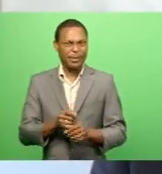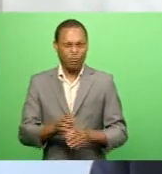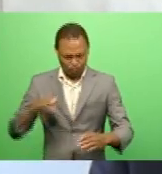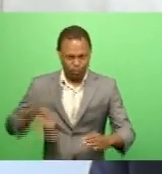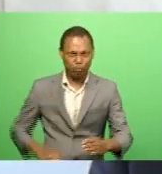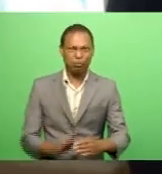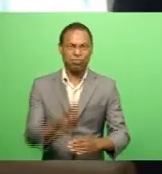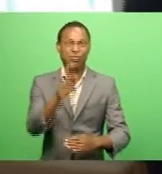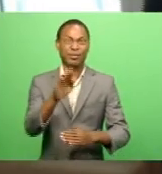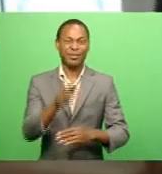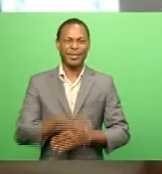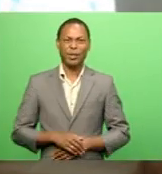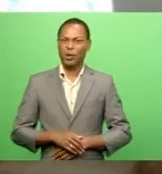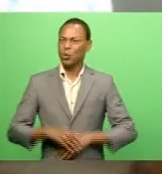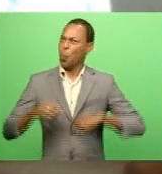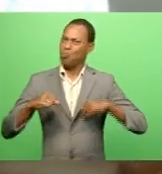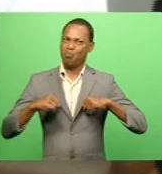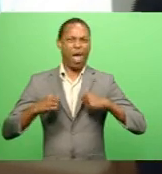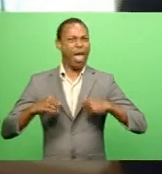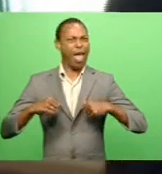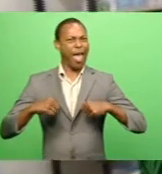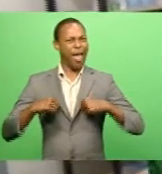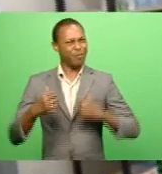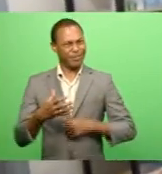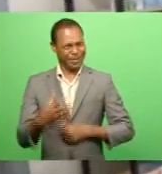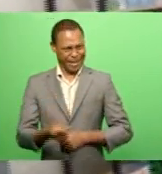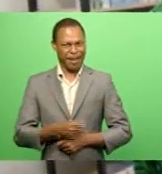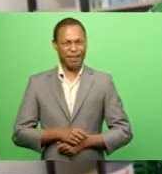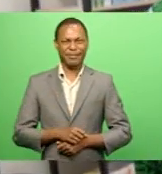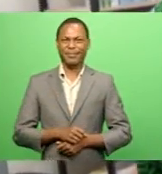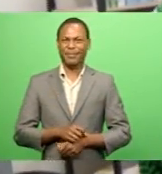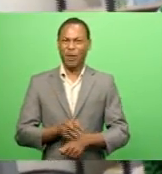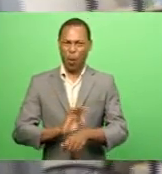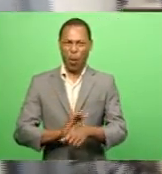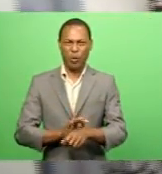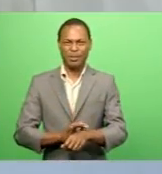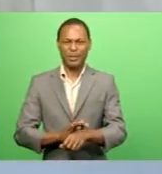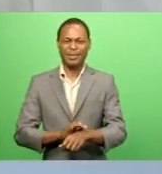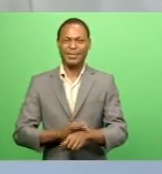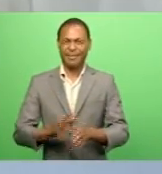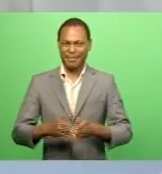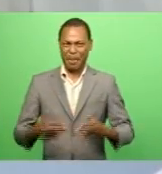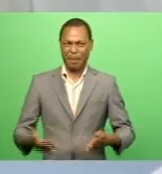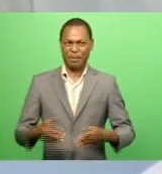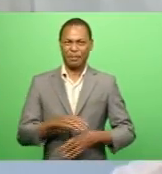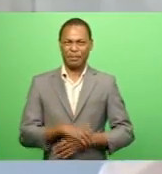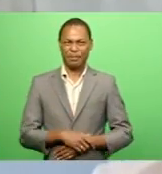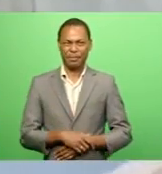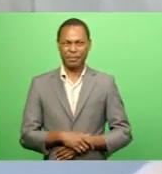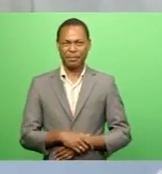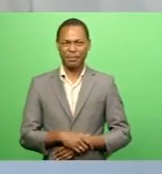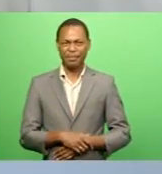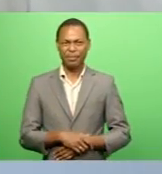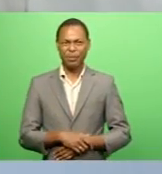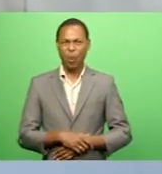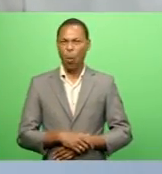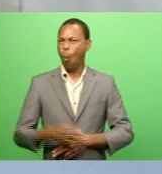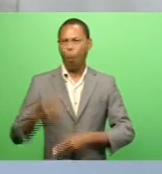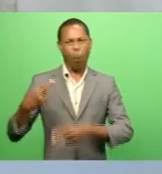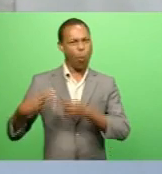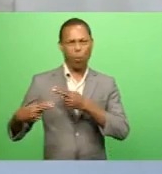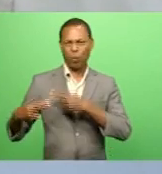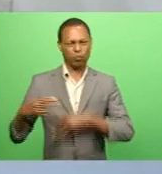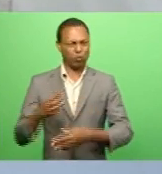We should be proud to have this new jewel in the crown of our hospital system It's a historic day for us,